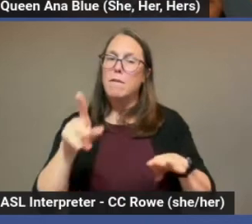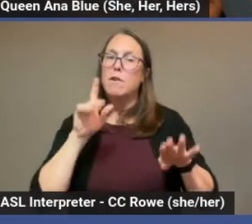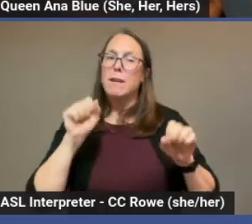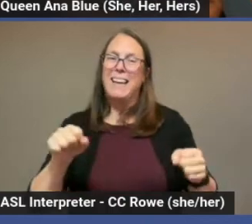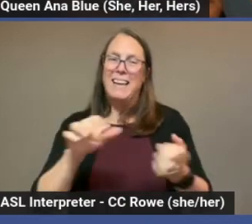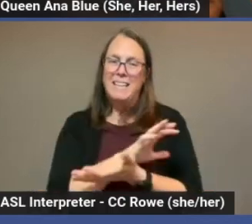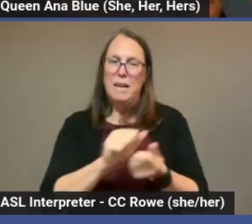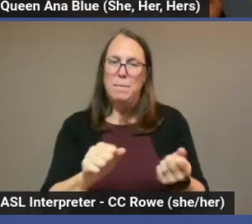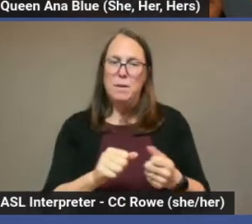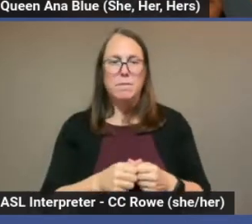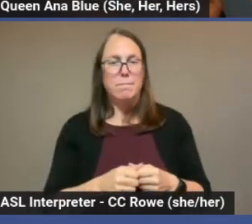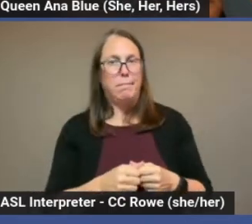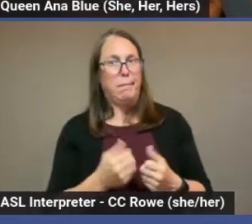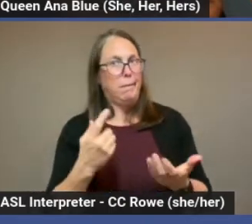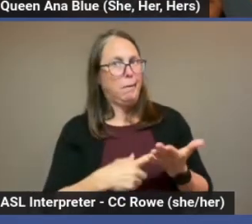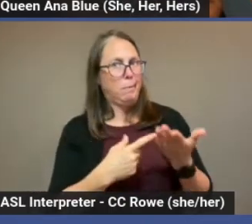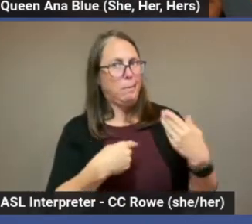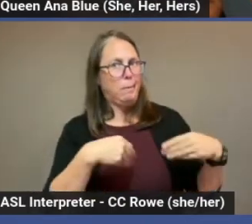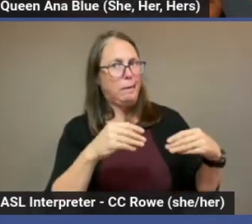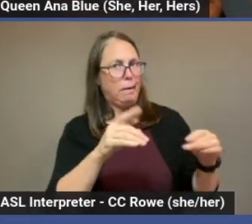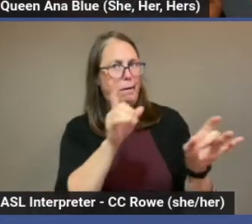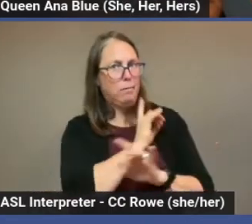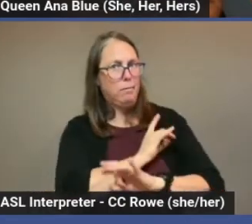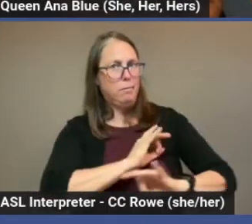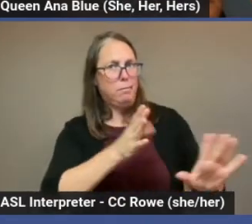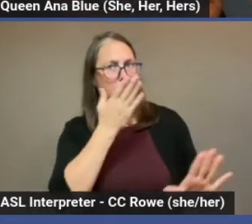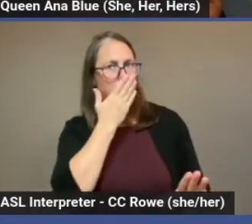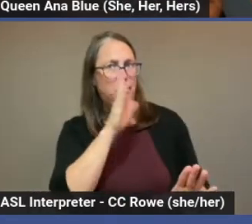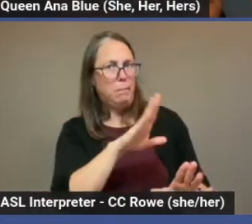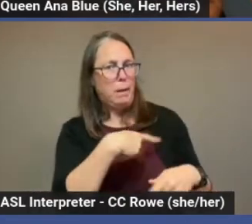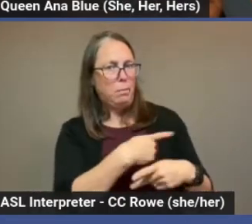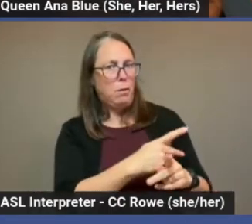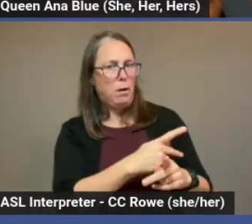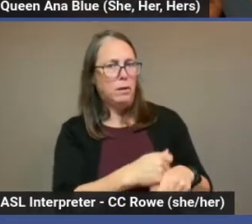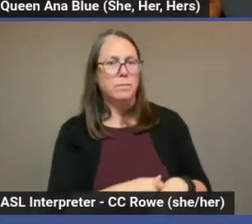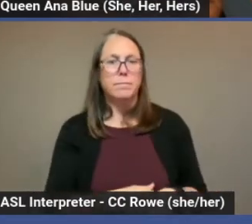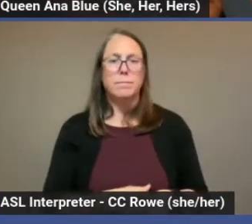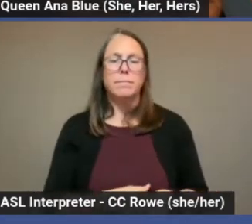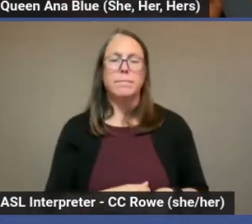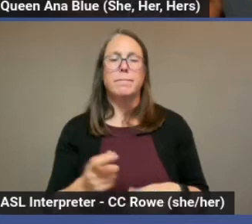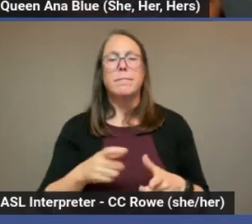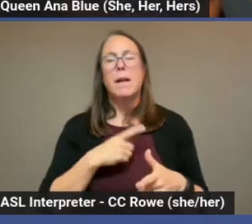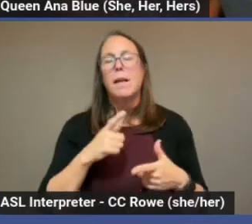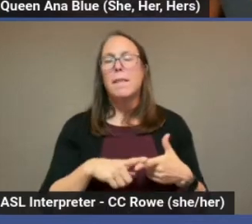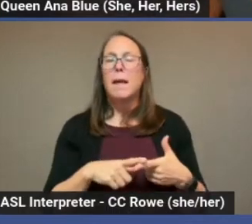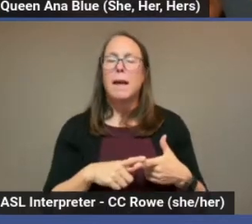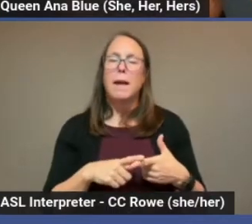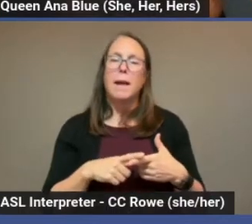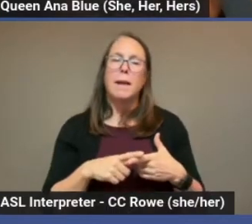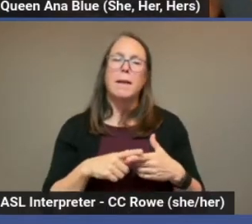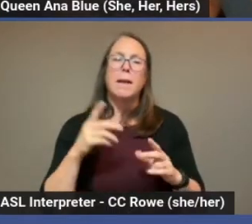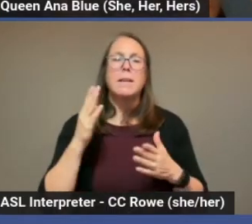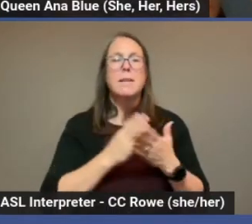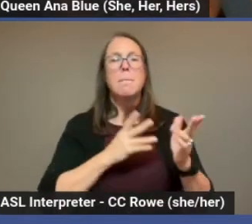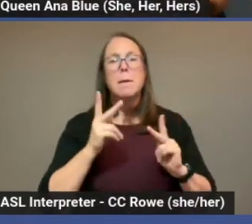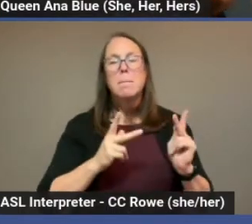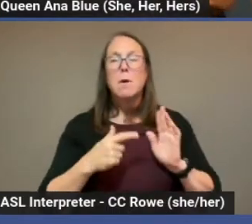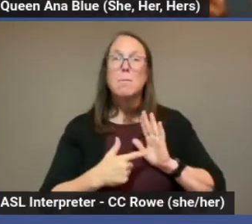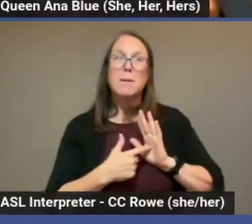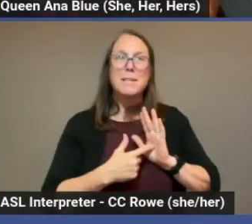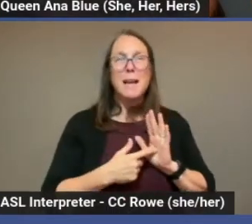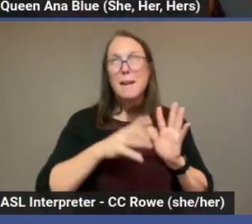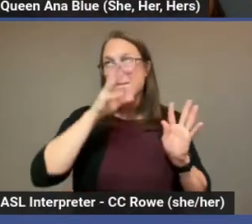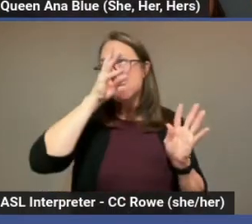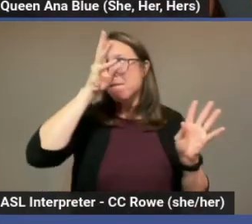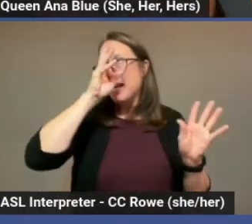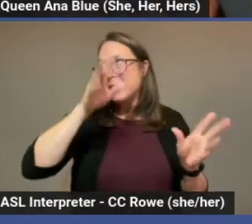Sometimes they're selling bad products. And then you have the people where they present this fantasy